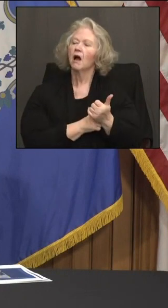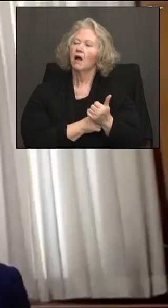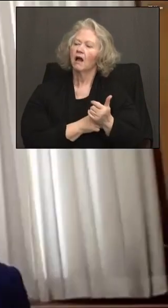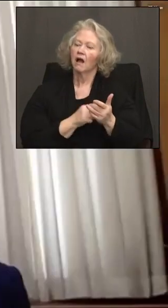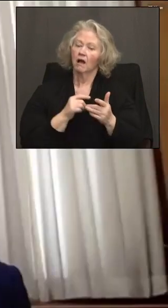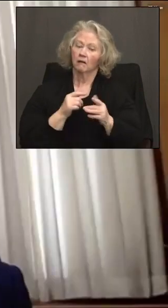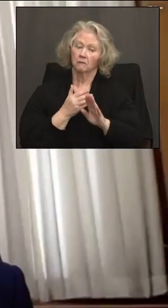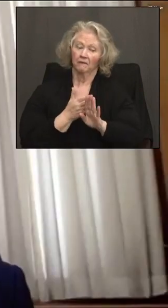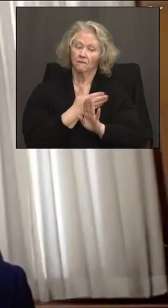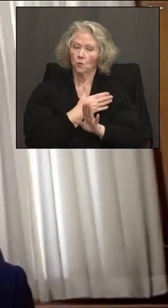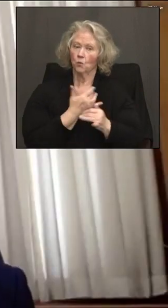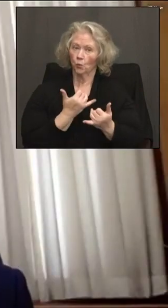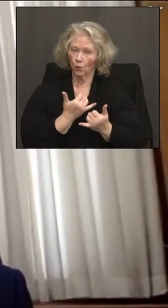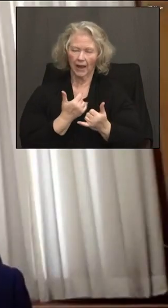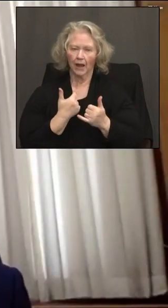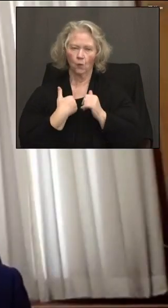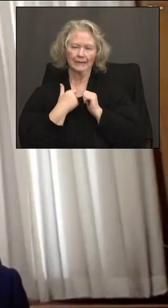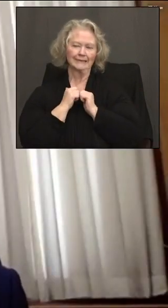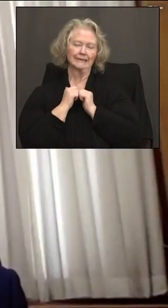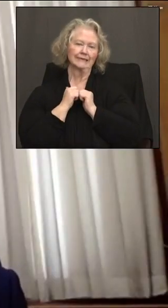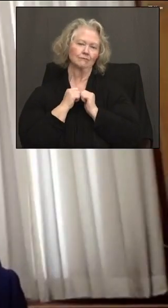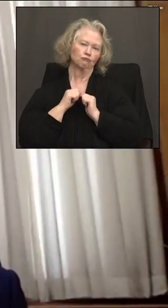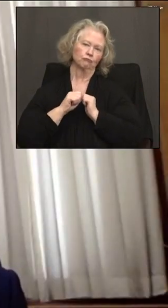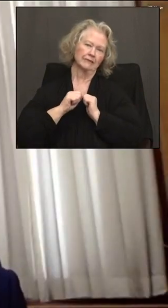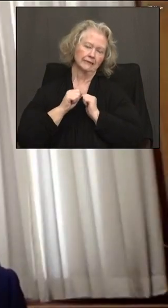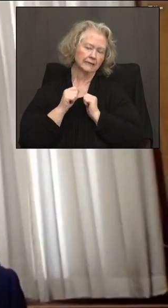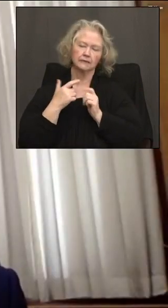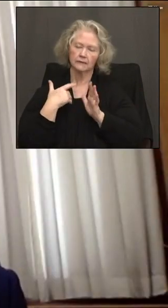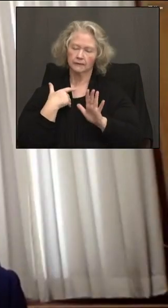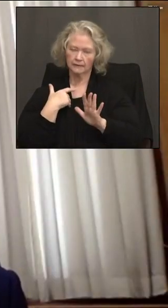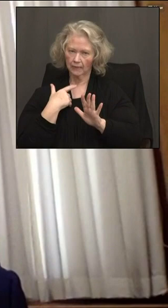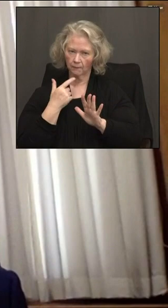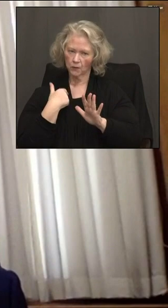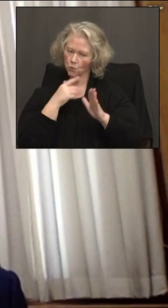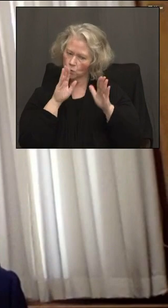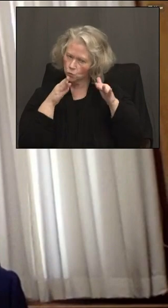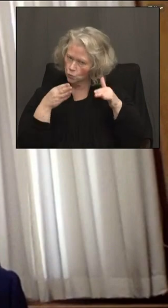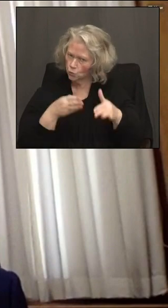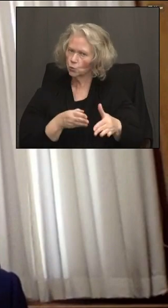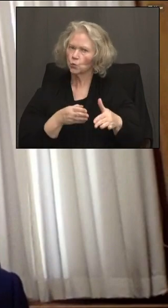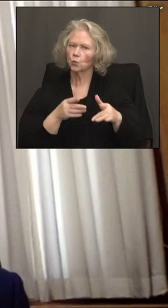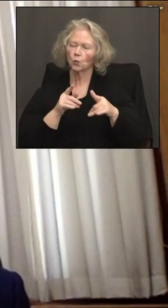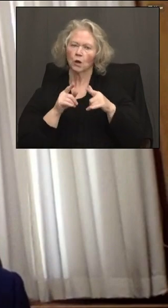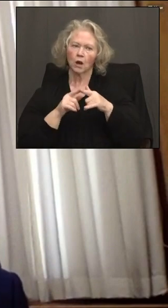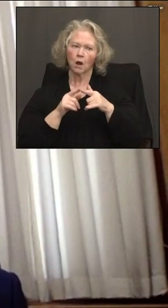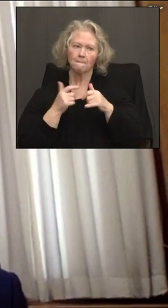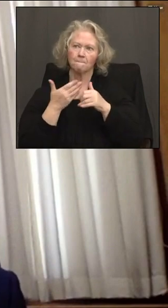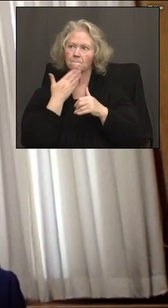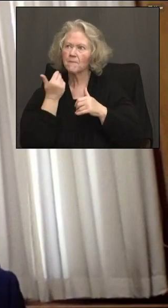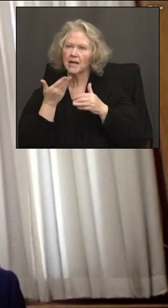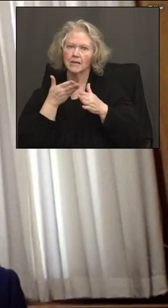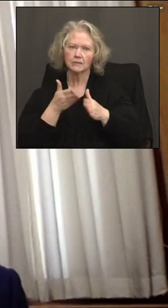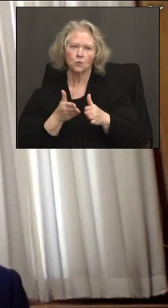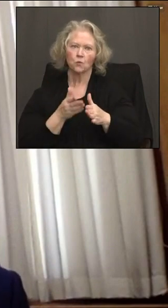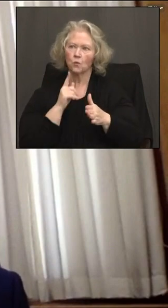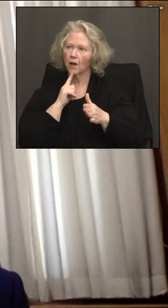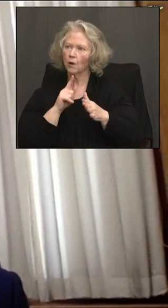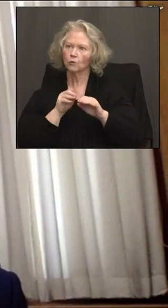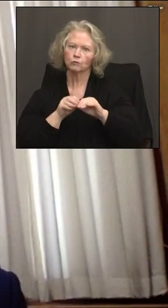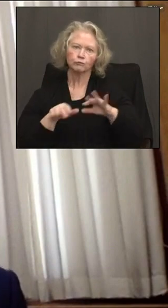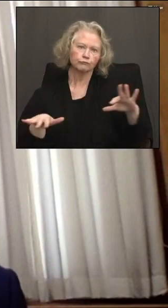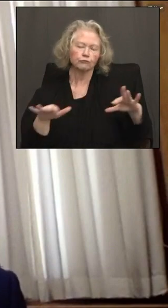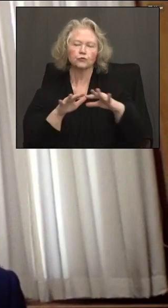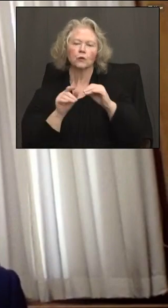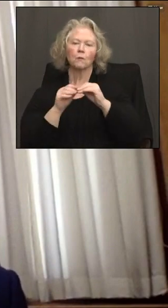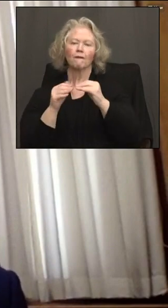today, we've kind of held back on that, right? We've really been trying to focus our vaccines on the most efficient channels to get them distributed most